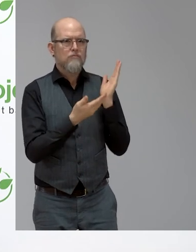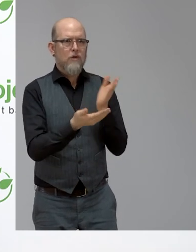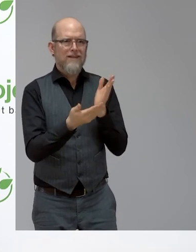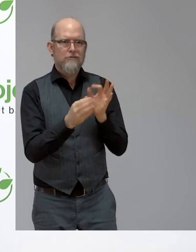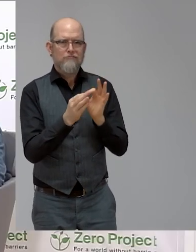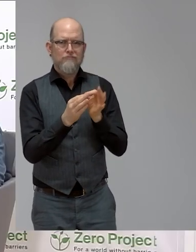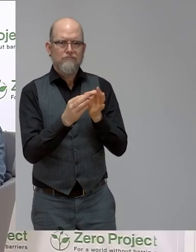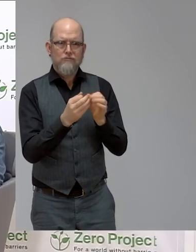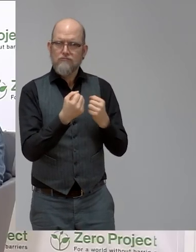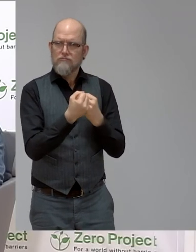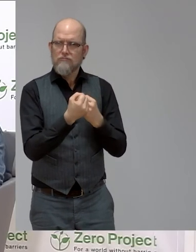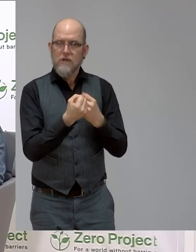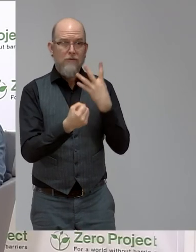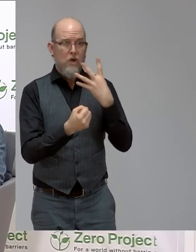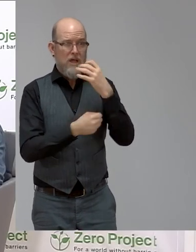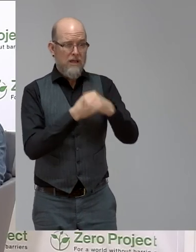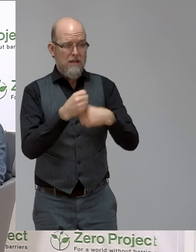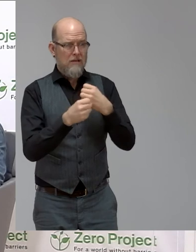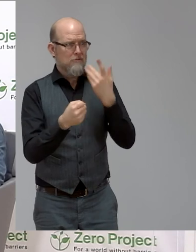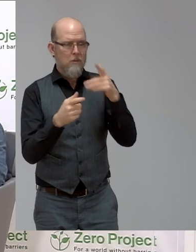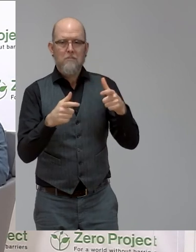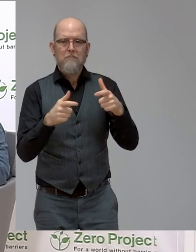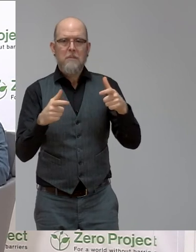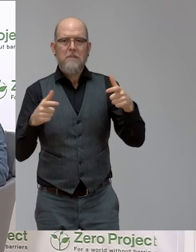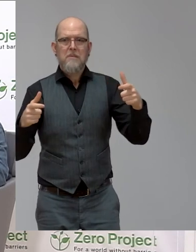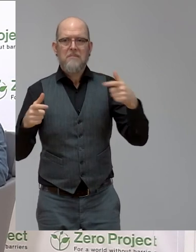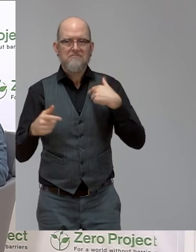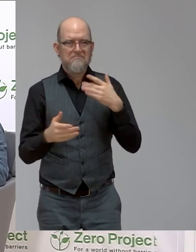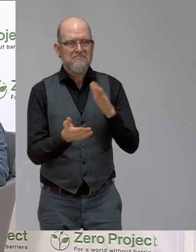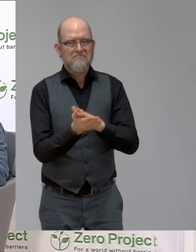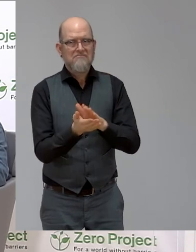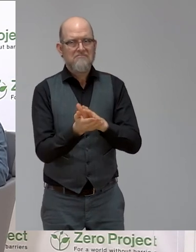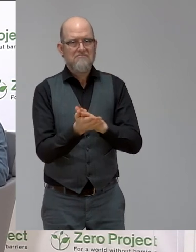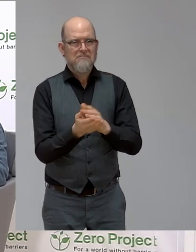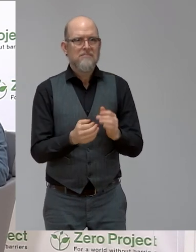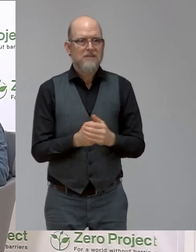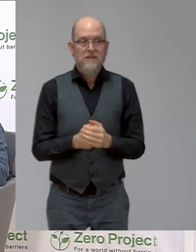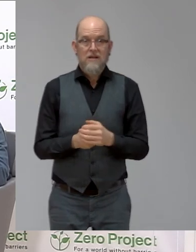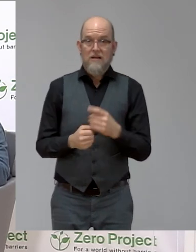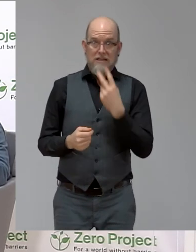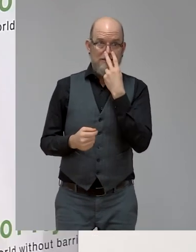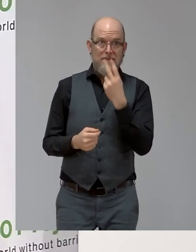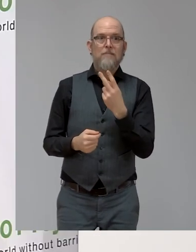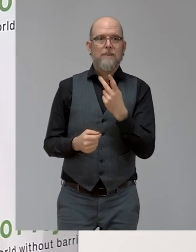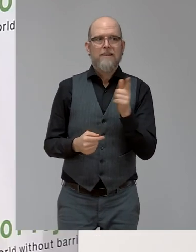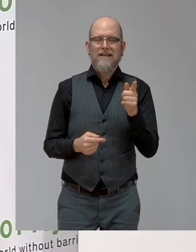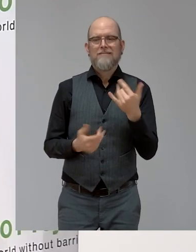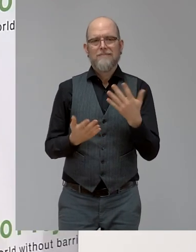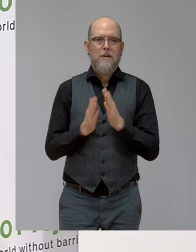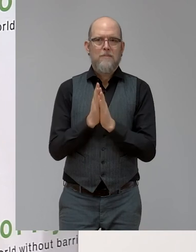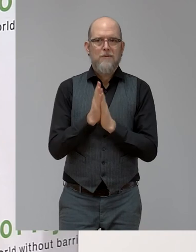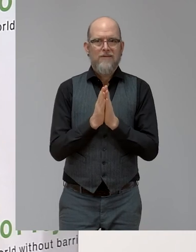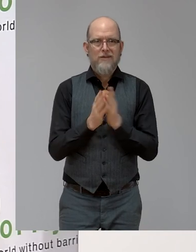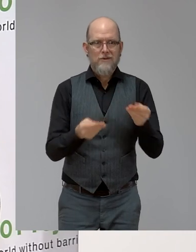years. Excellent. I think that that is so encouraging that something starts